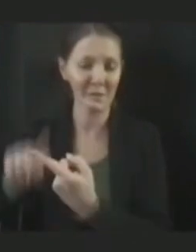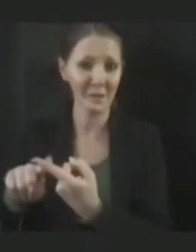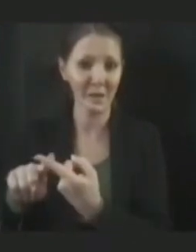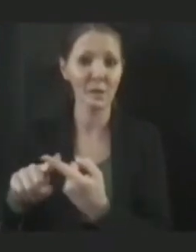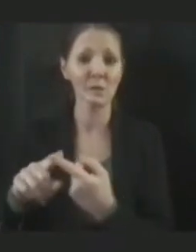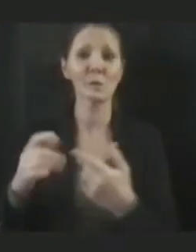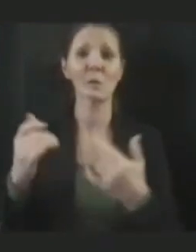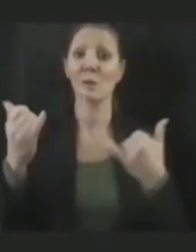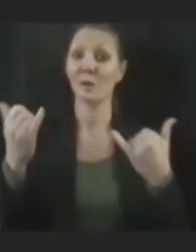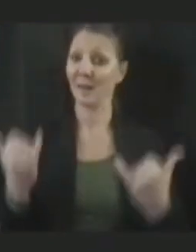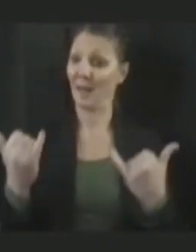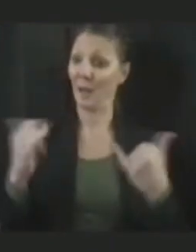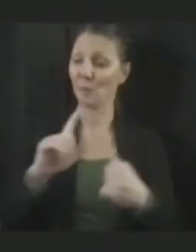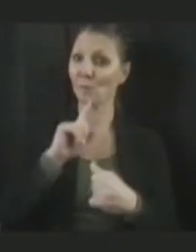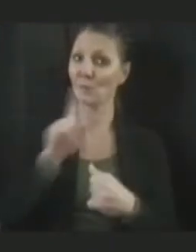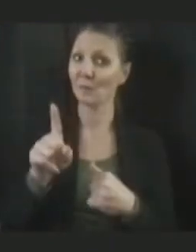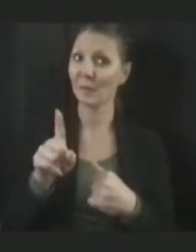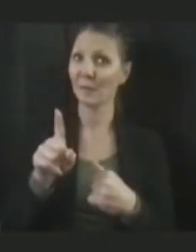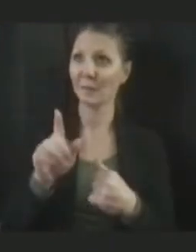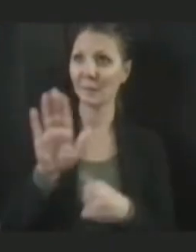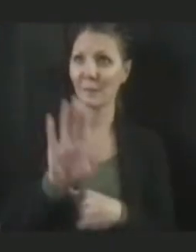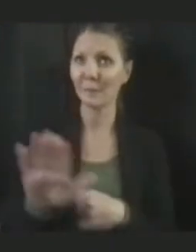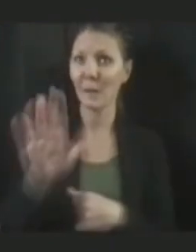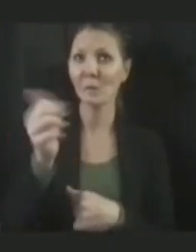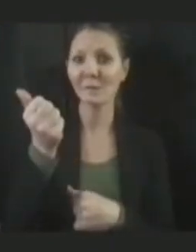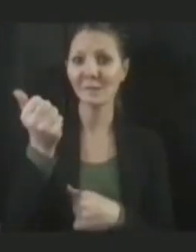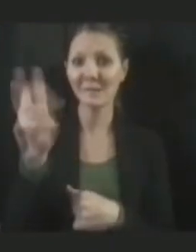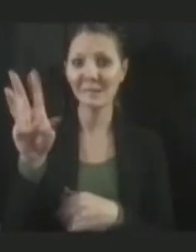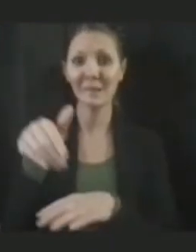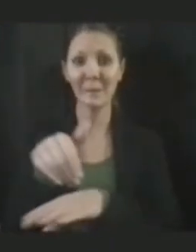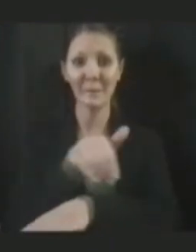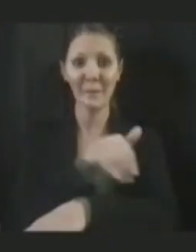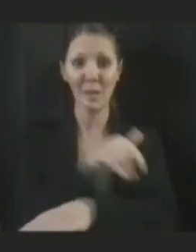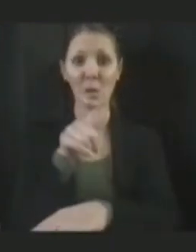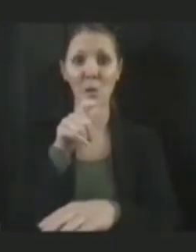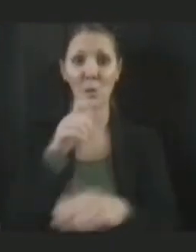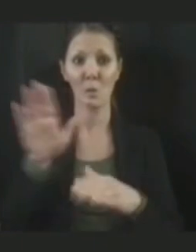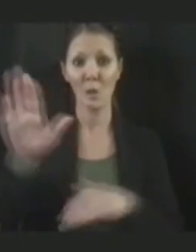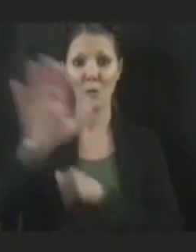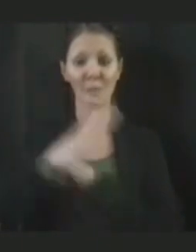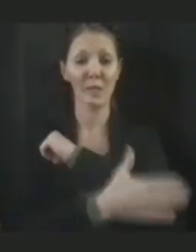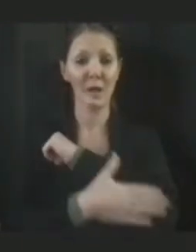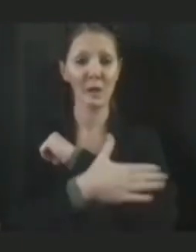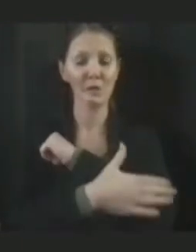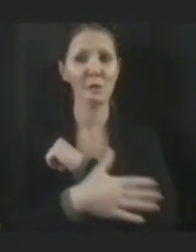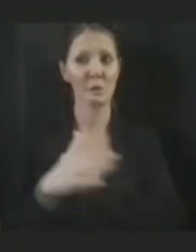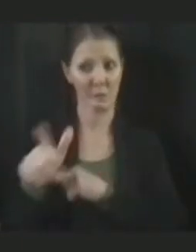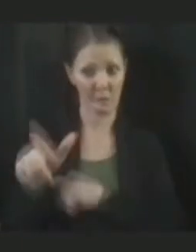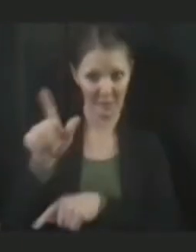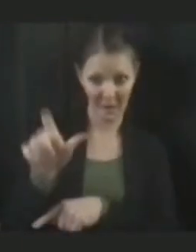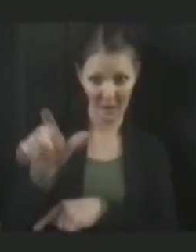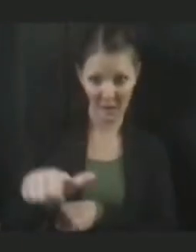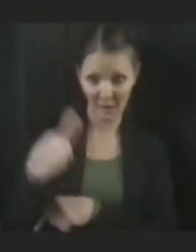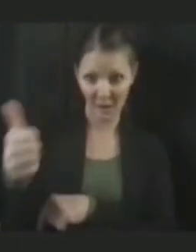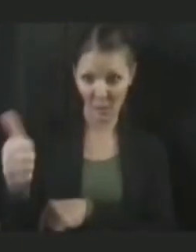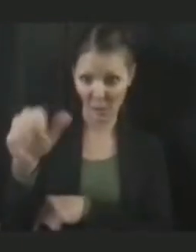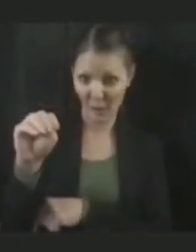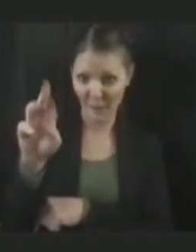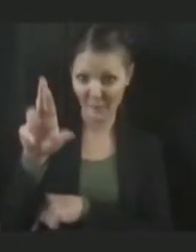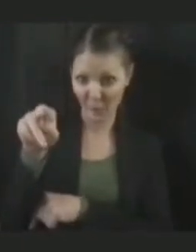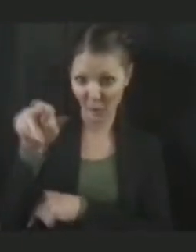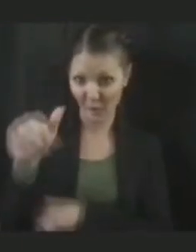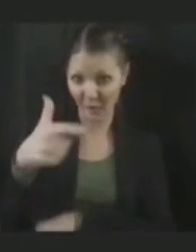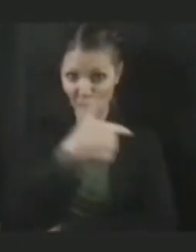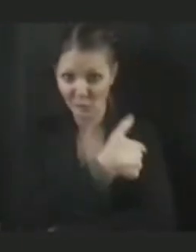and this really pertains to about 16 million people in the country, is whether they need another mRNA shot. And I think